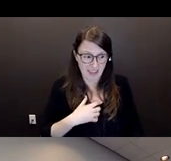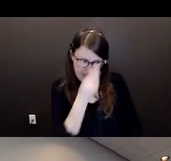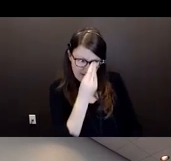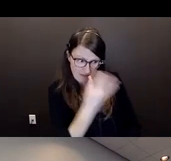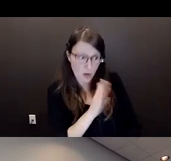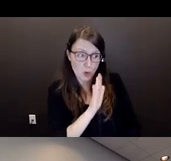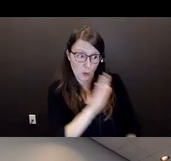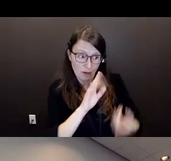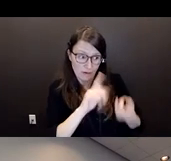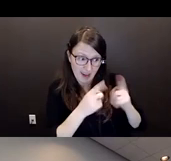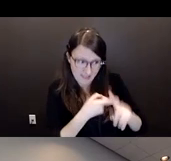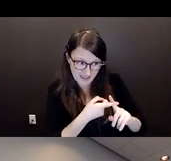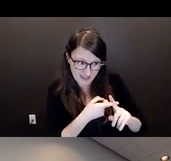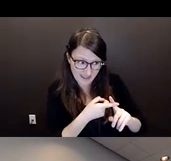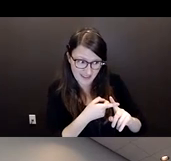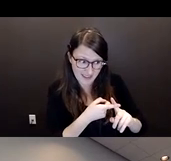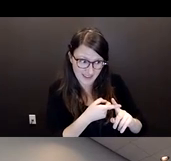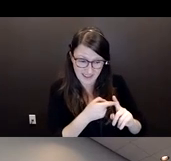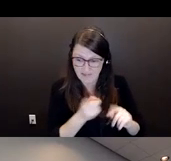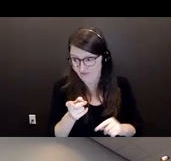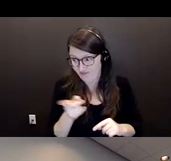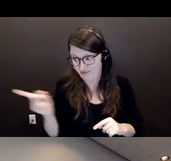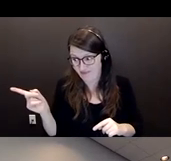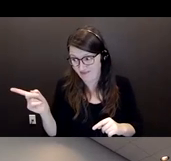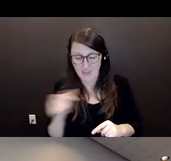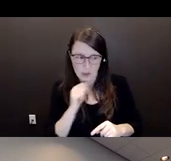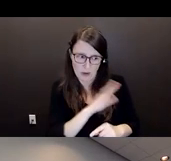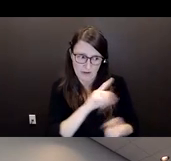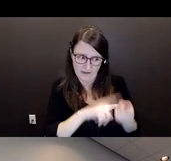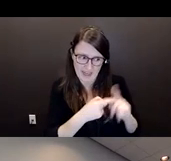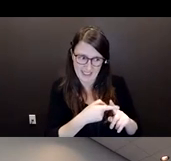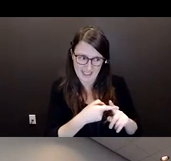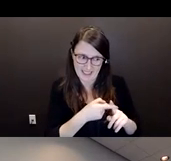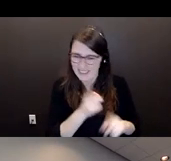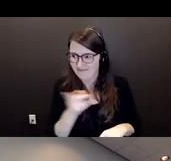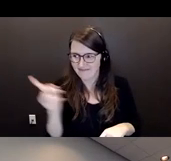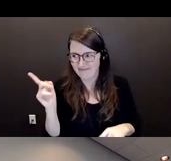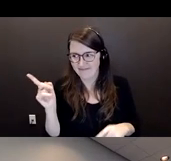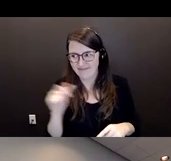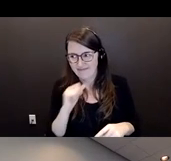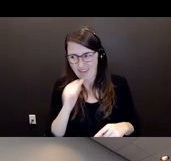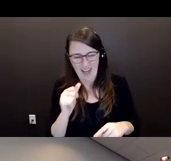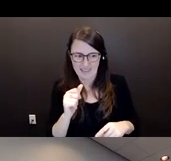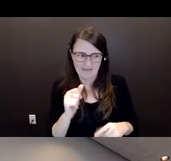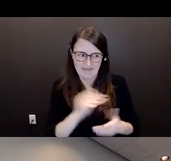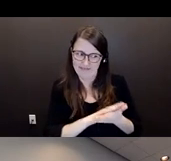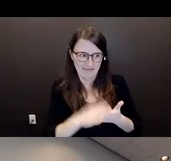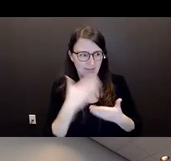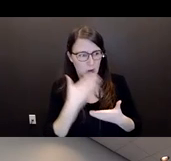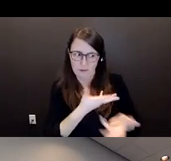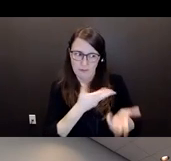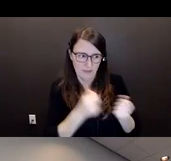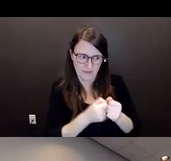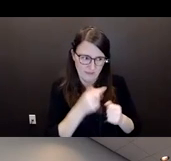very important to her were not their friends at all. And that she was in major financial dire